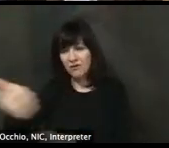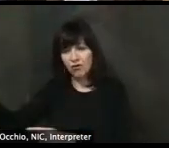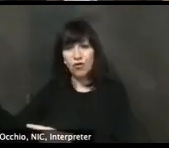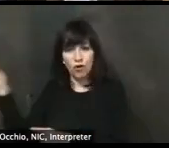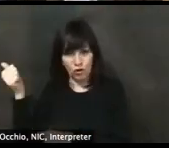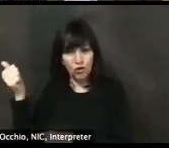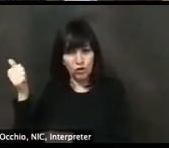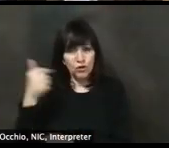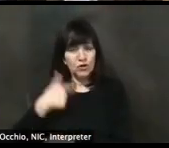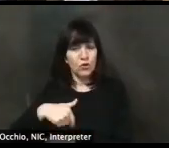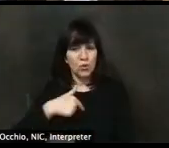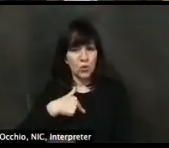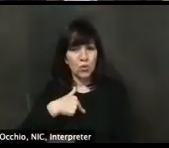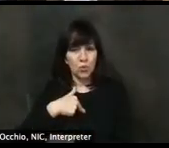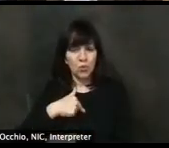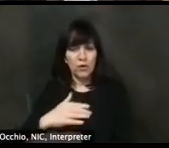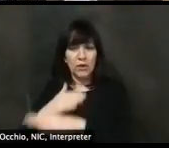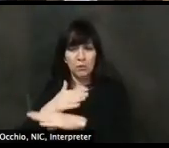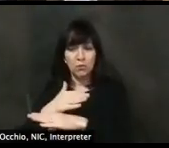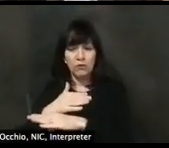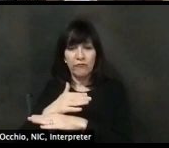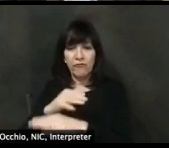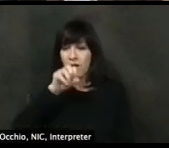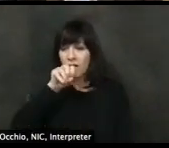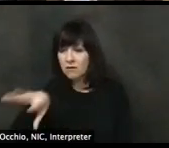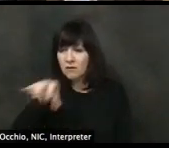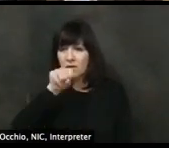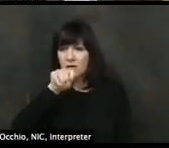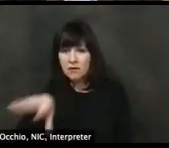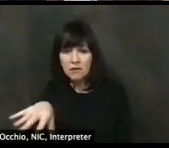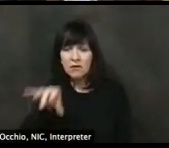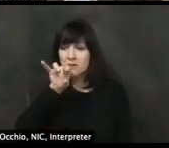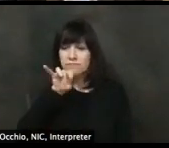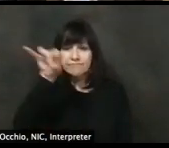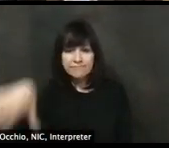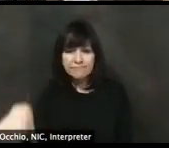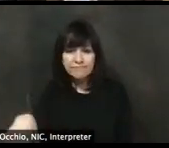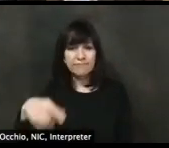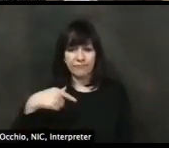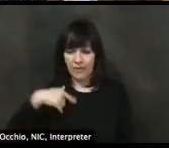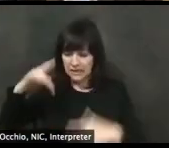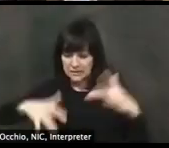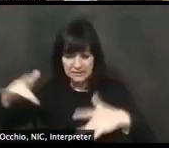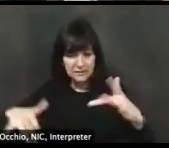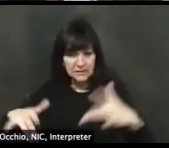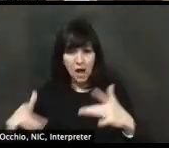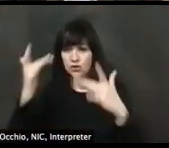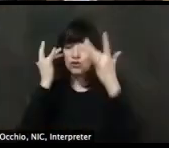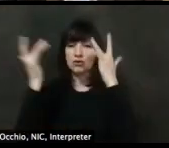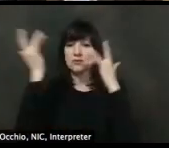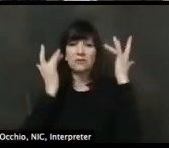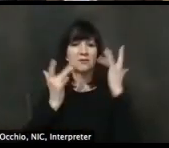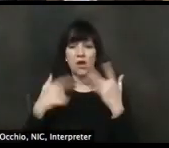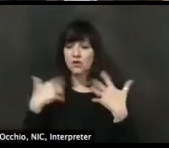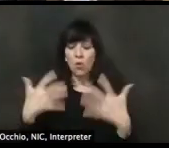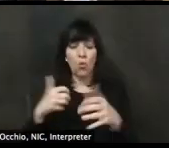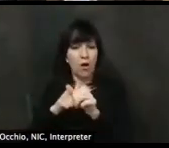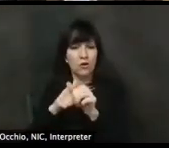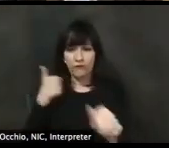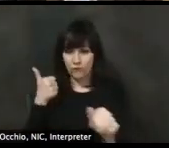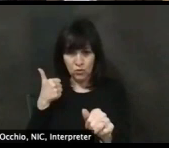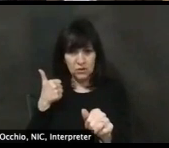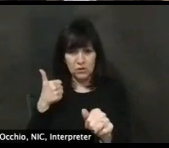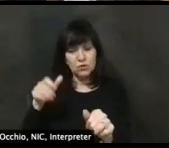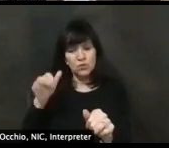surfaces where we may touch a handle on a grocery cart and then touch our face and our mouth. We want to avoid that. And so having that mask is